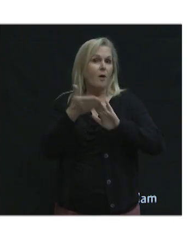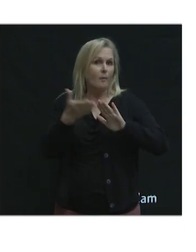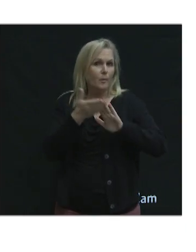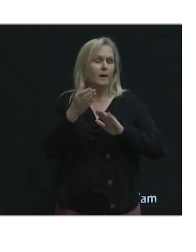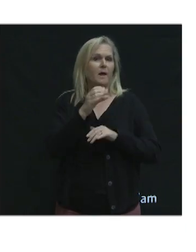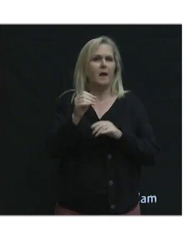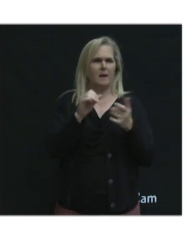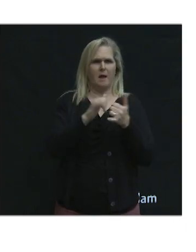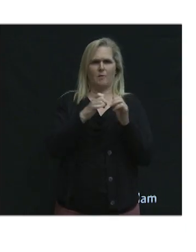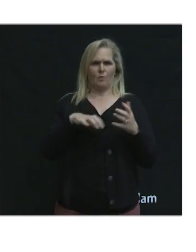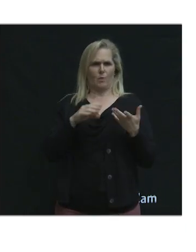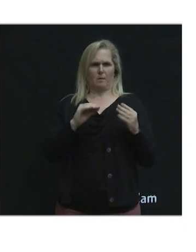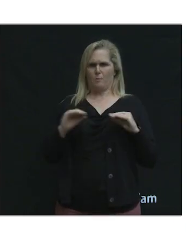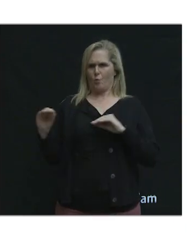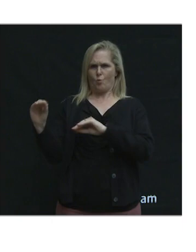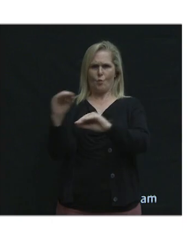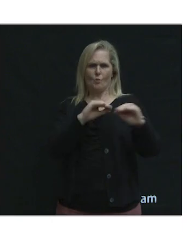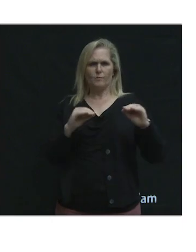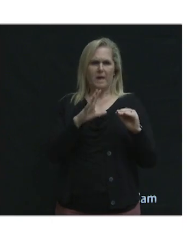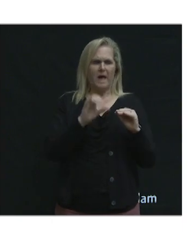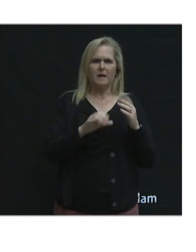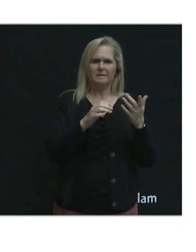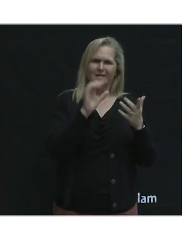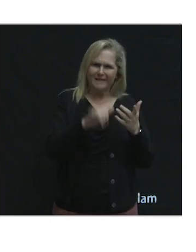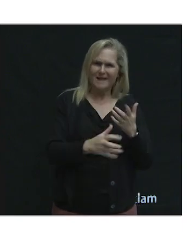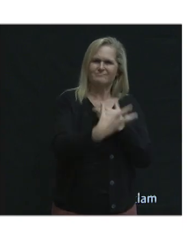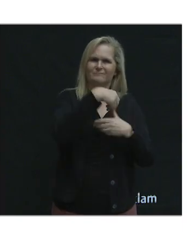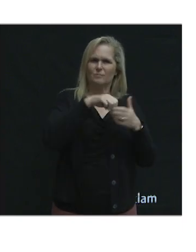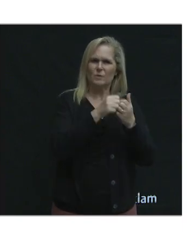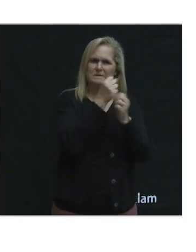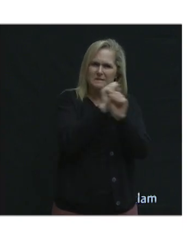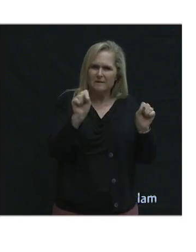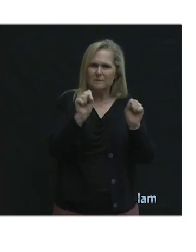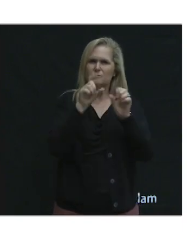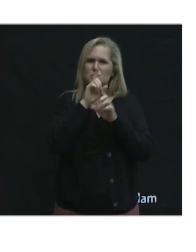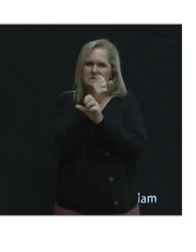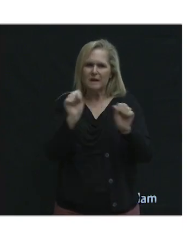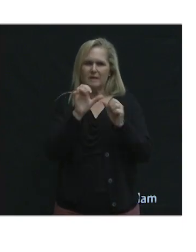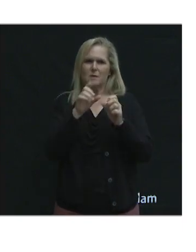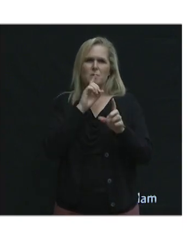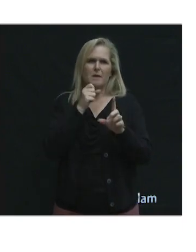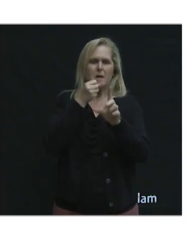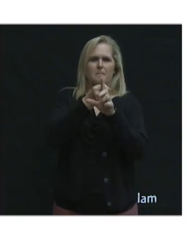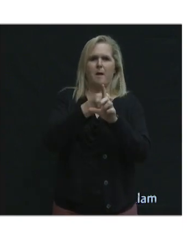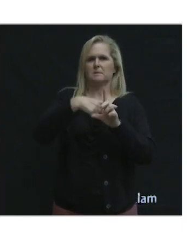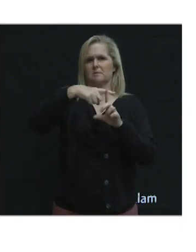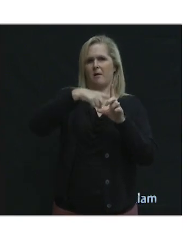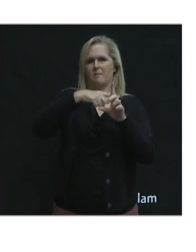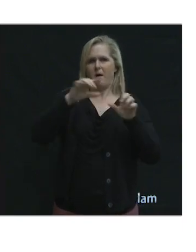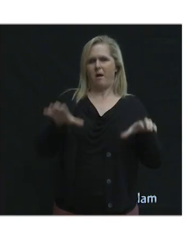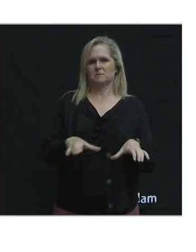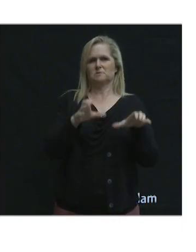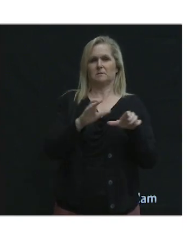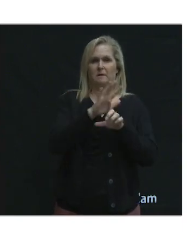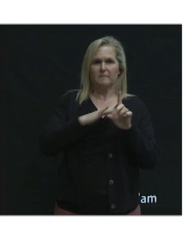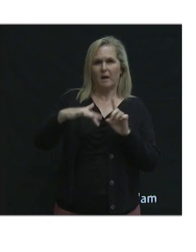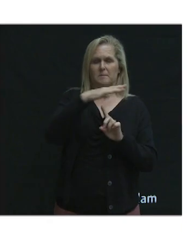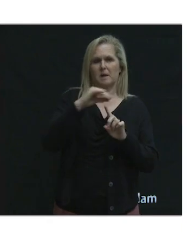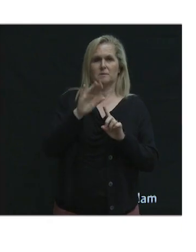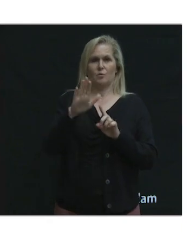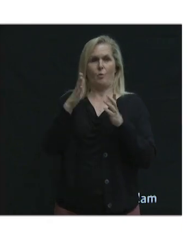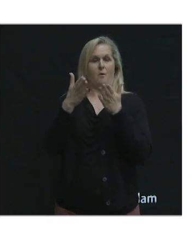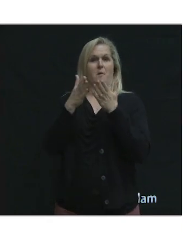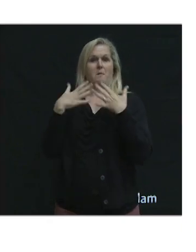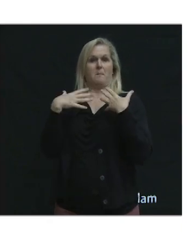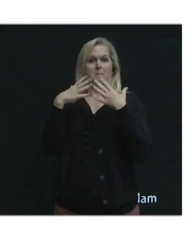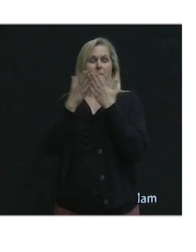how you get around, your perceived safety, your real safety. It impacts the climate action and the environment, your public health